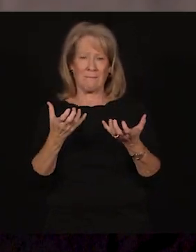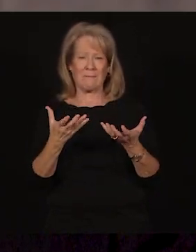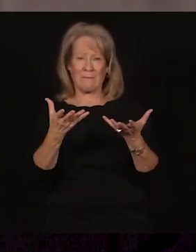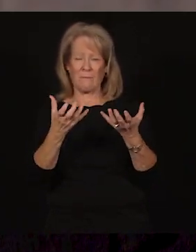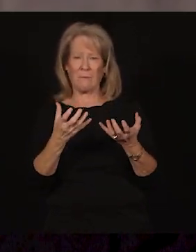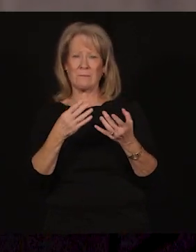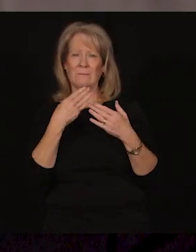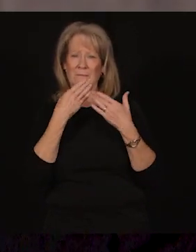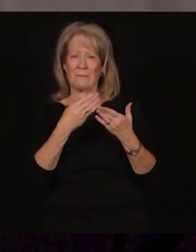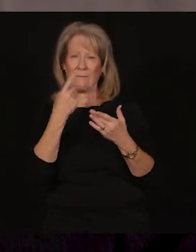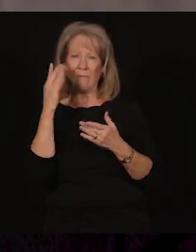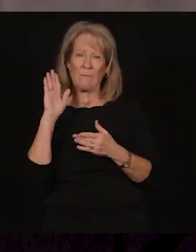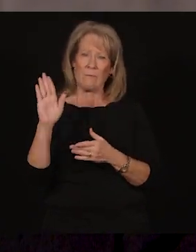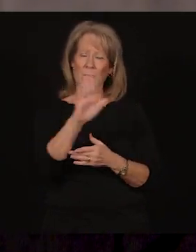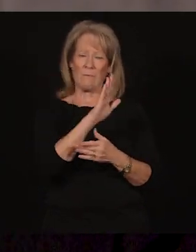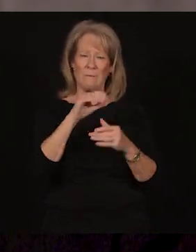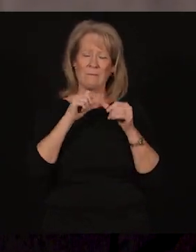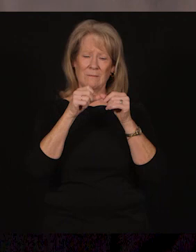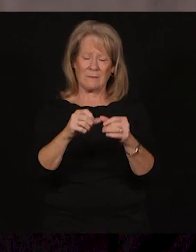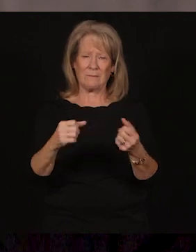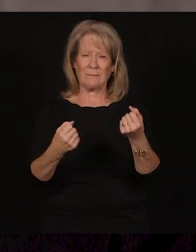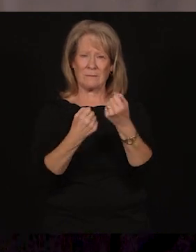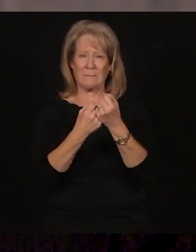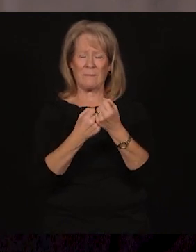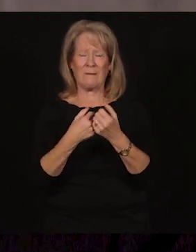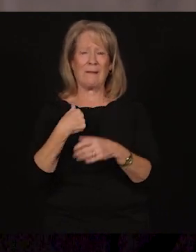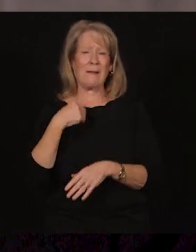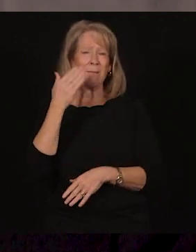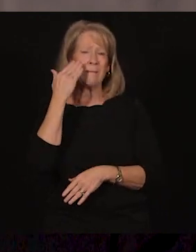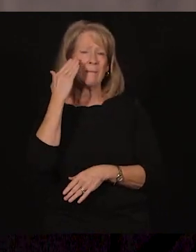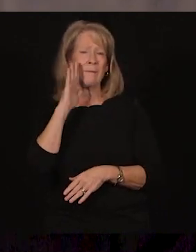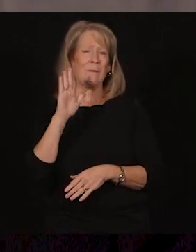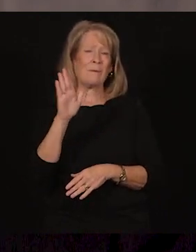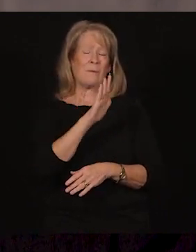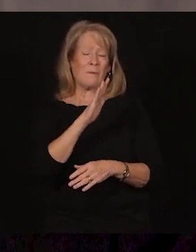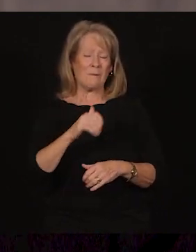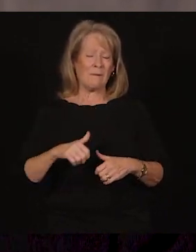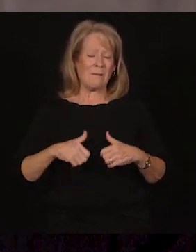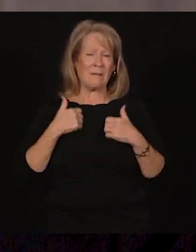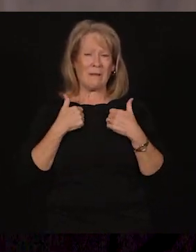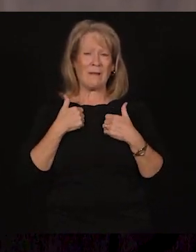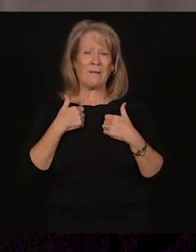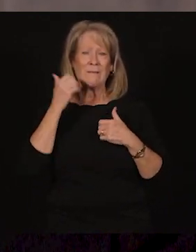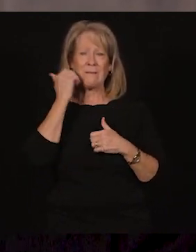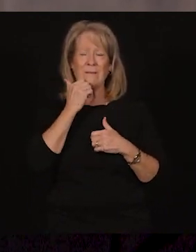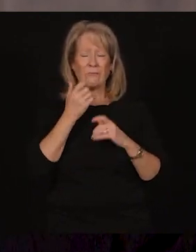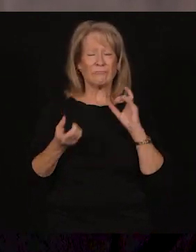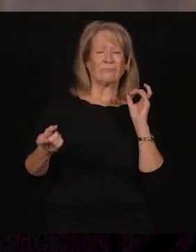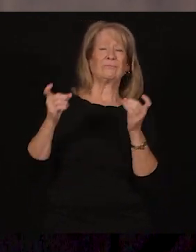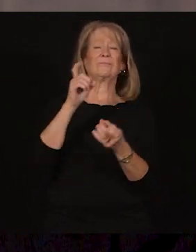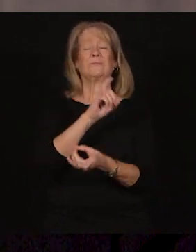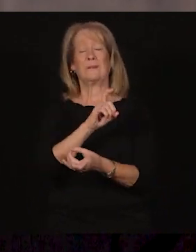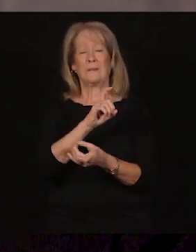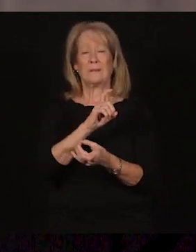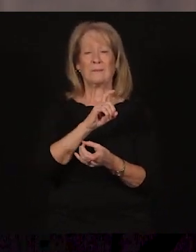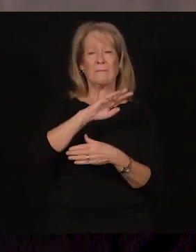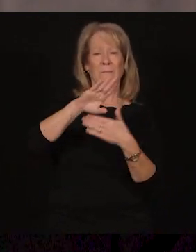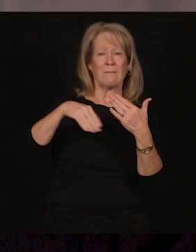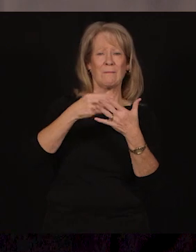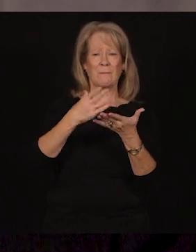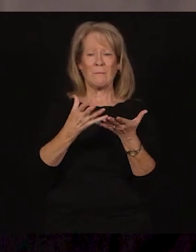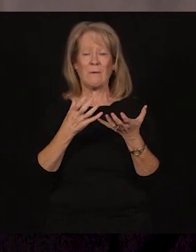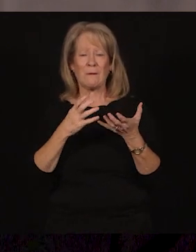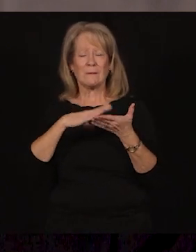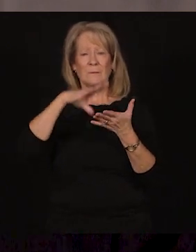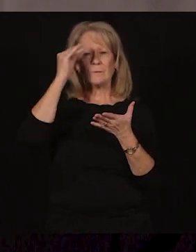support. I know this has also dramatically shifted the daily lives of our families. We all want our students to